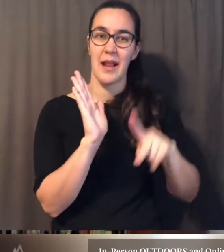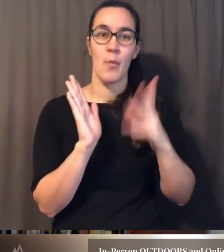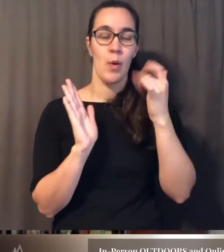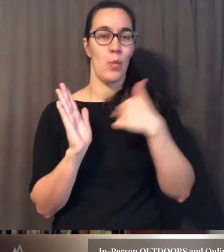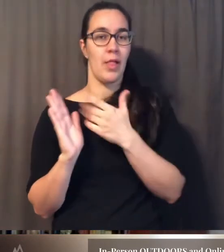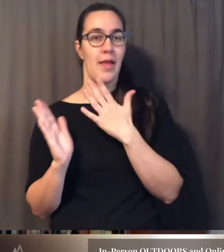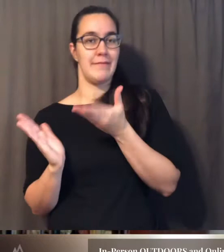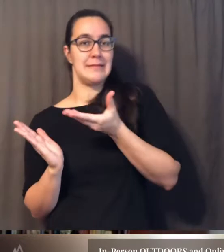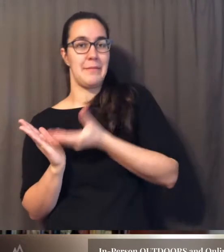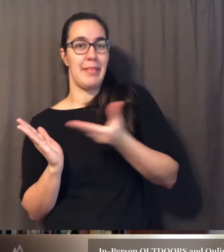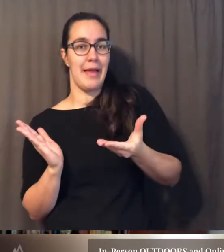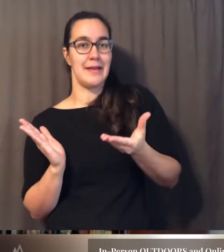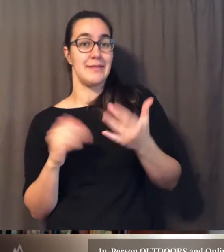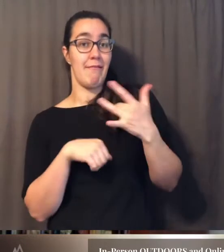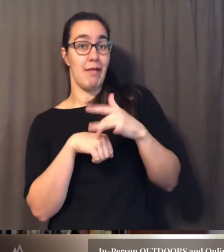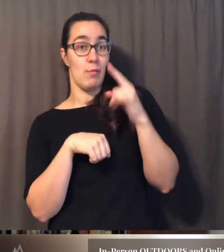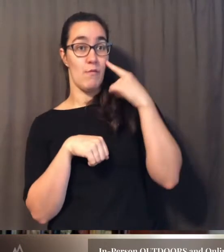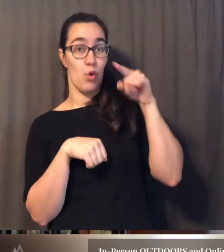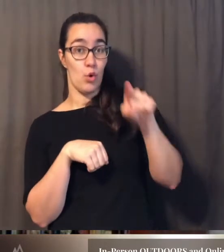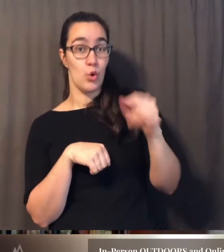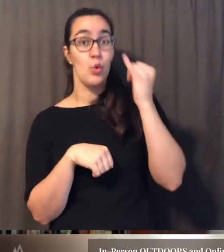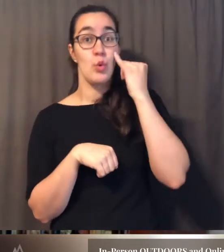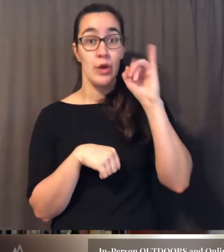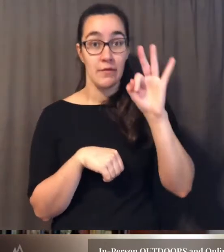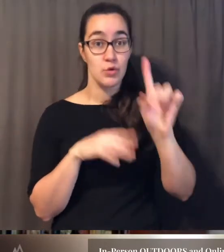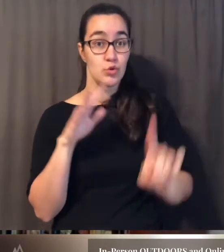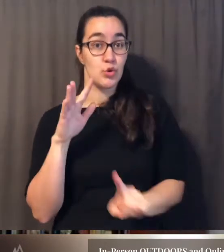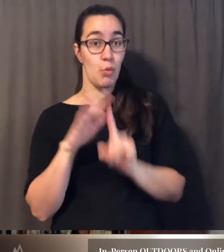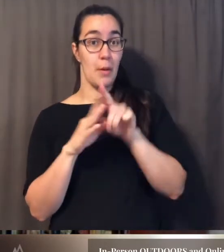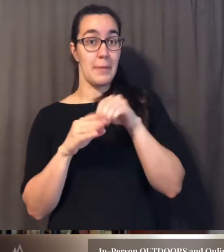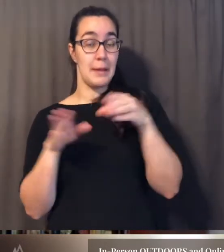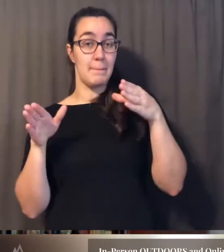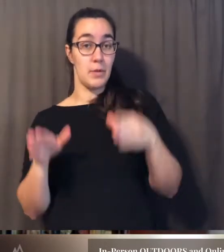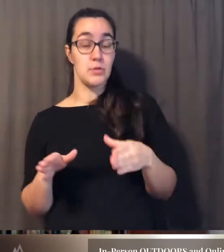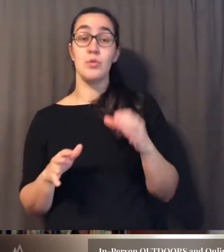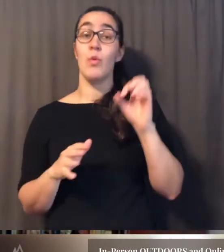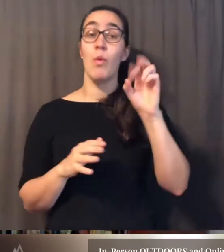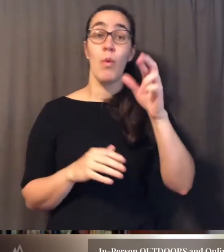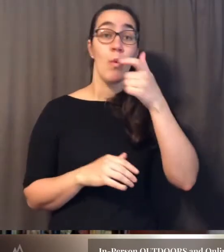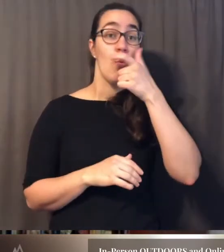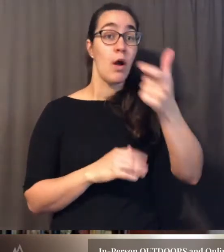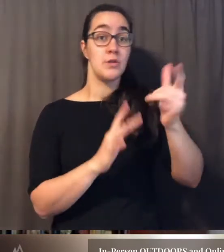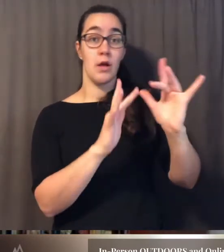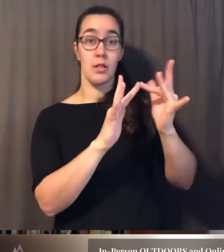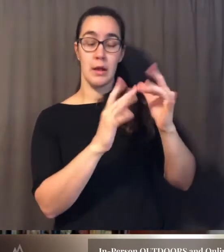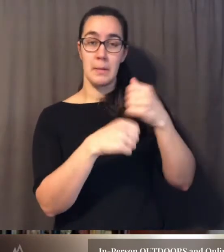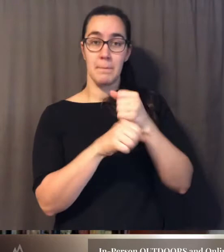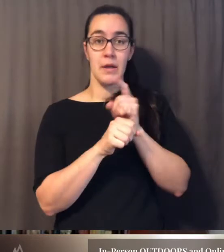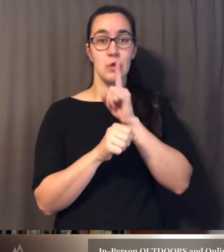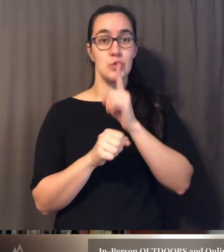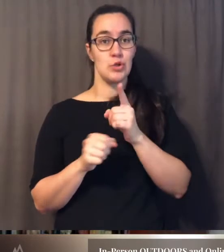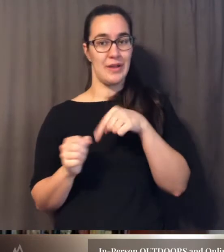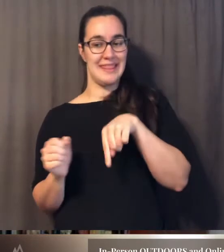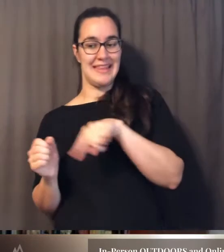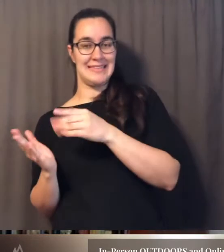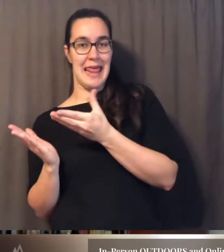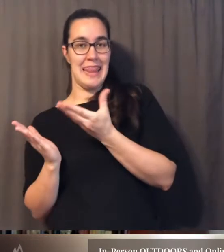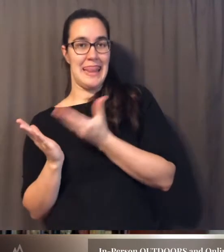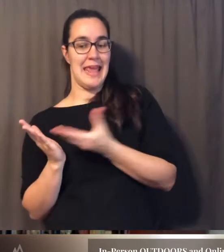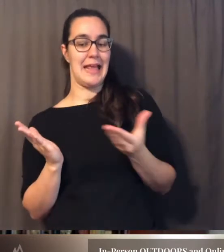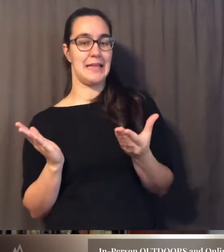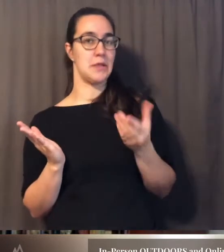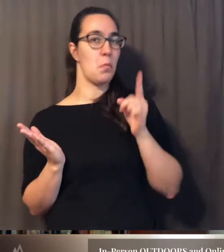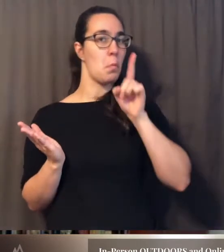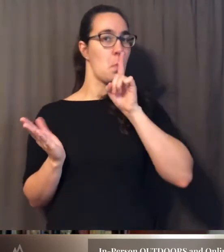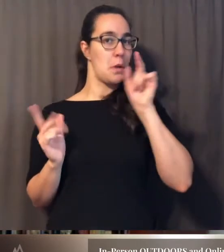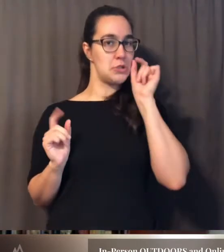to make sure we have available for you if you show up in person or if you're going to watch it online we want to make sure we get some of these things that are a bit of a surprise